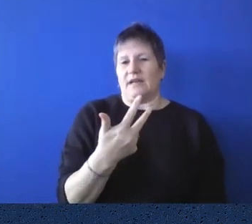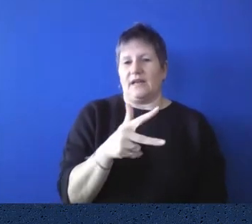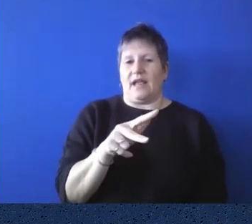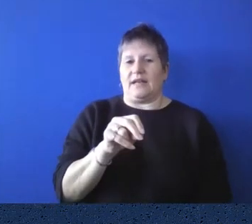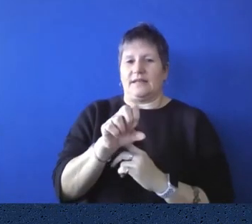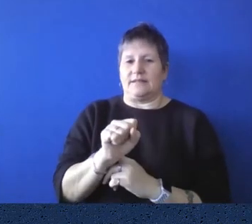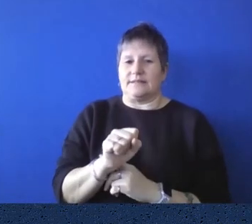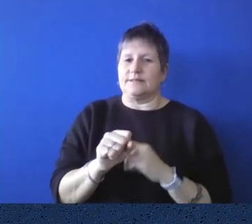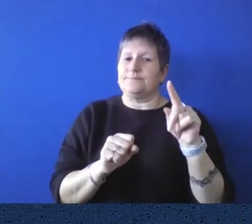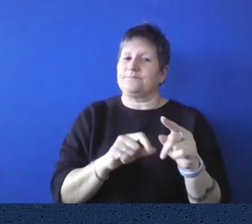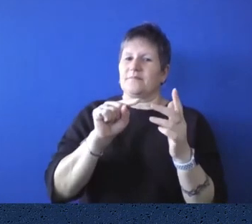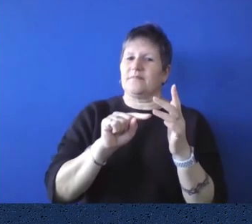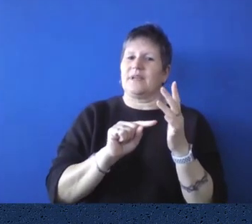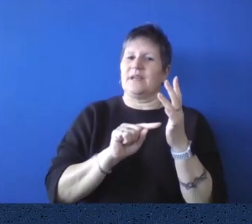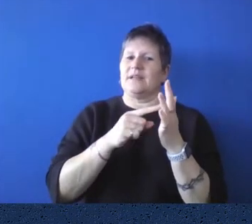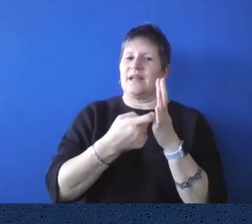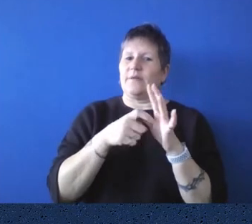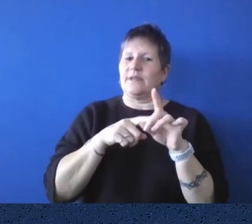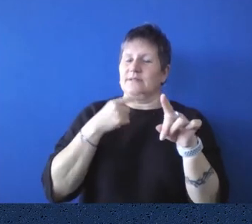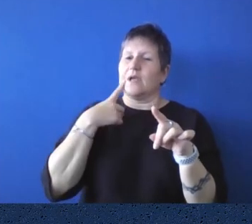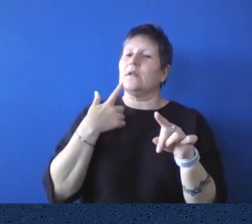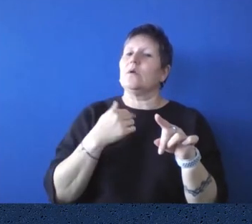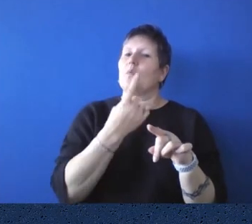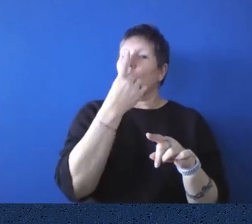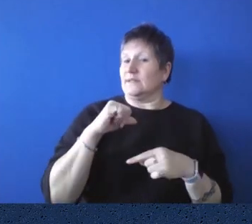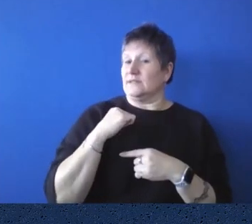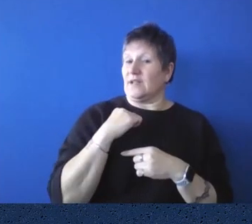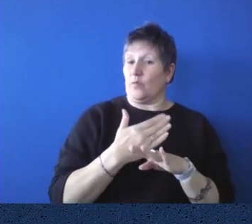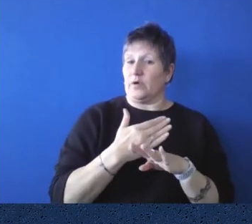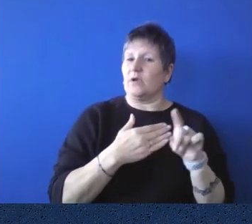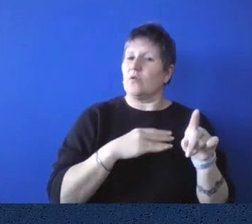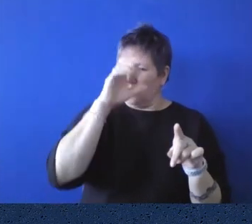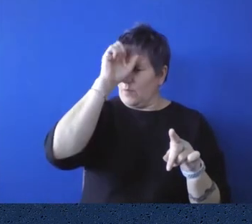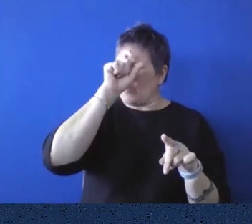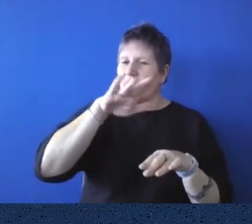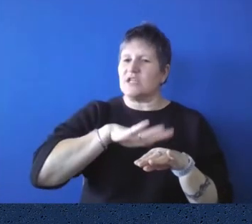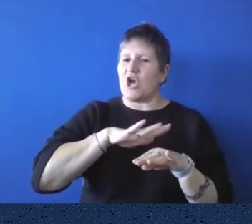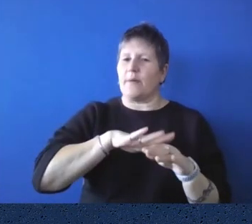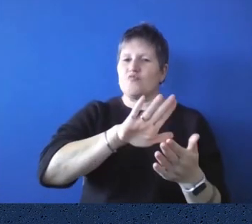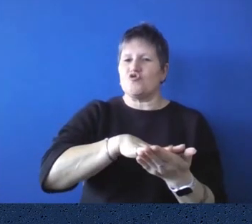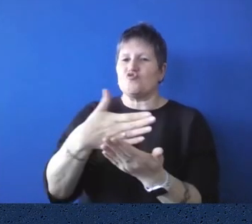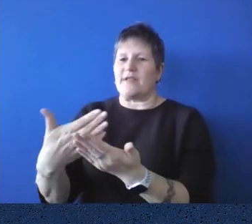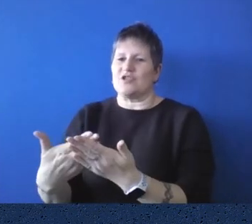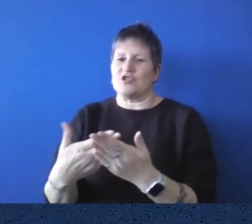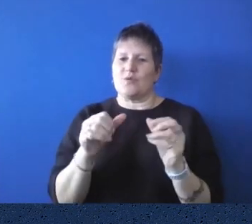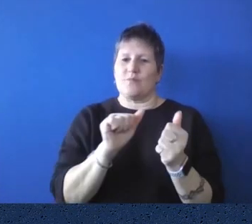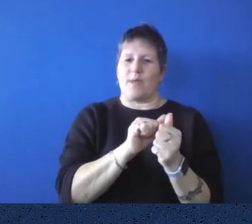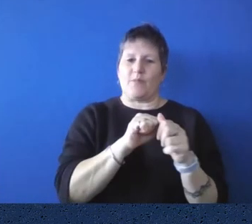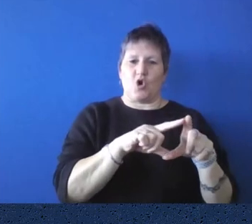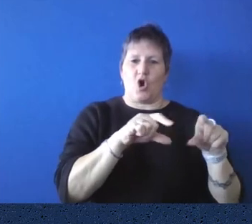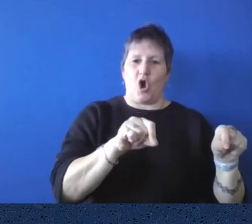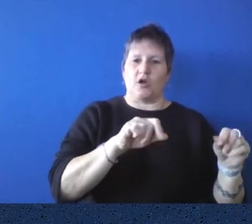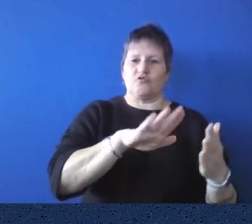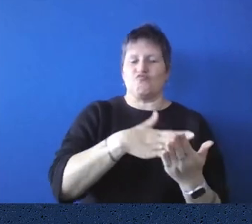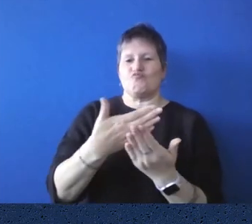one of our staff members, uh, recalls a time during that transition. fact, Daisy Rosado. They're still here. They're still